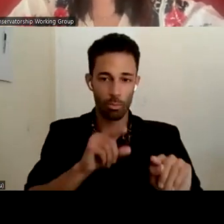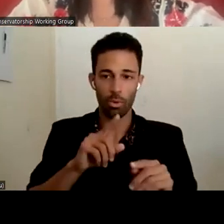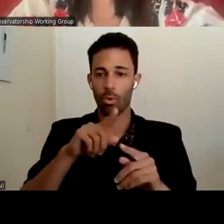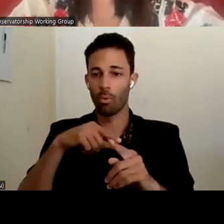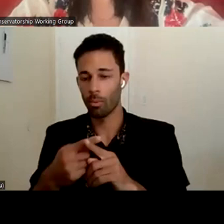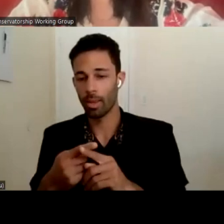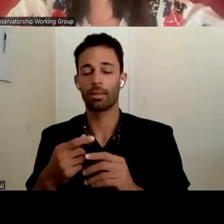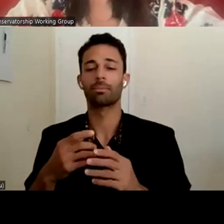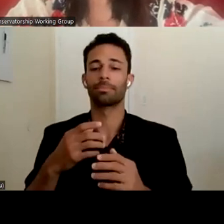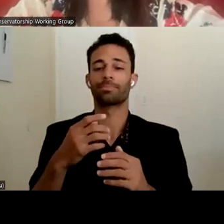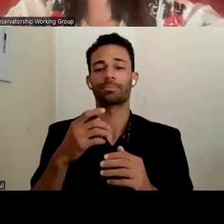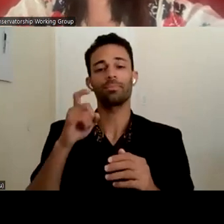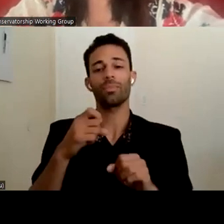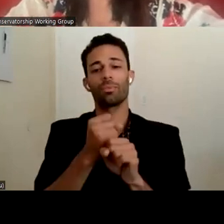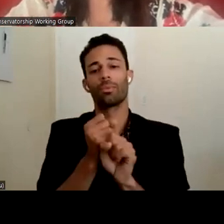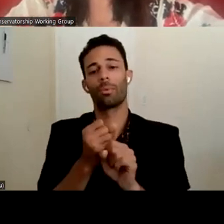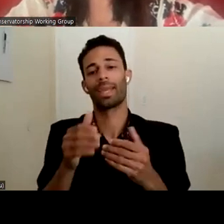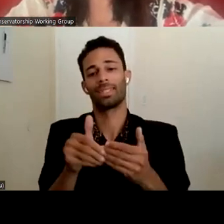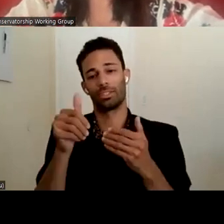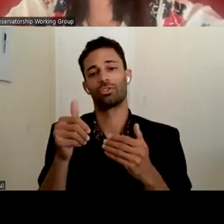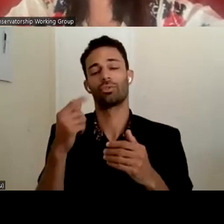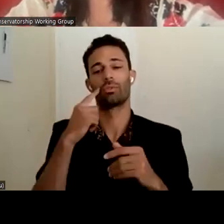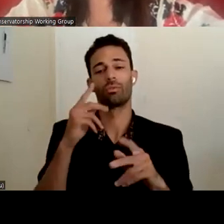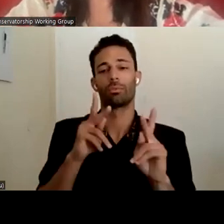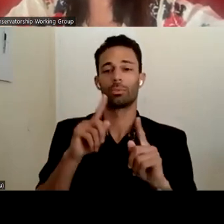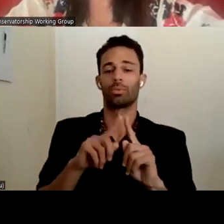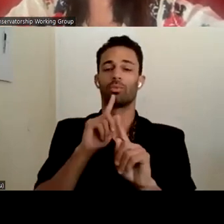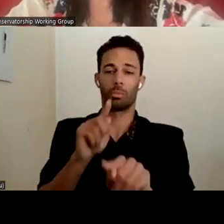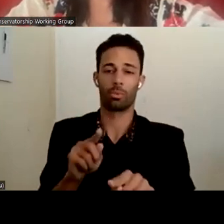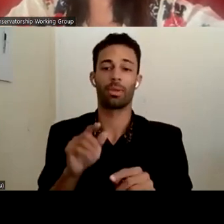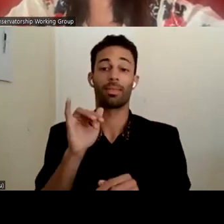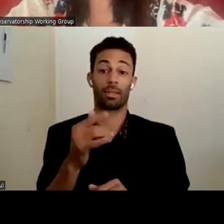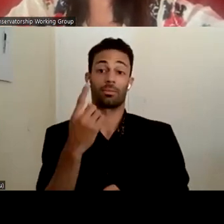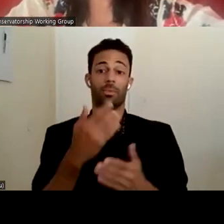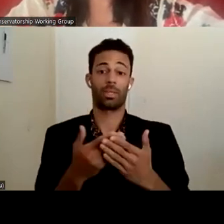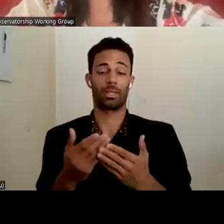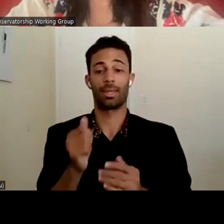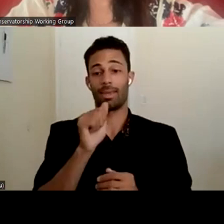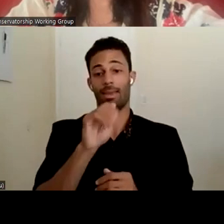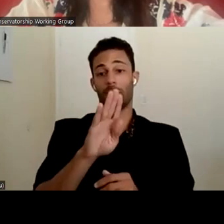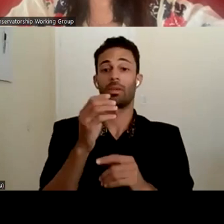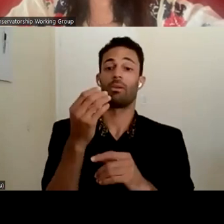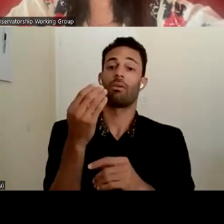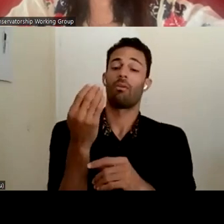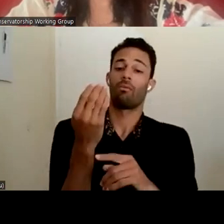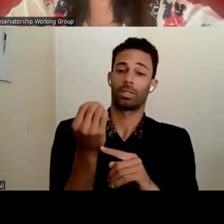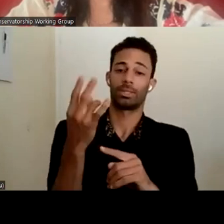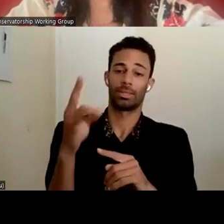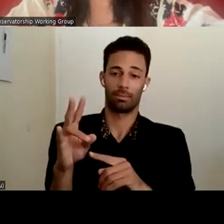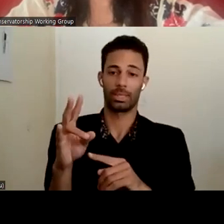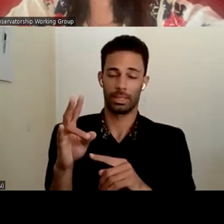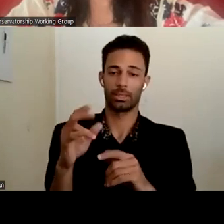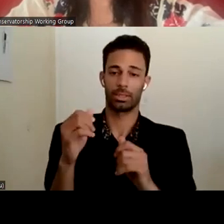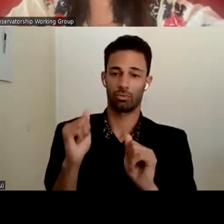we, we simply need to make it easier, uh, for people to report. So that, that's one thing that AB 1417 is doing. And there, there are other